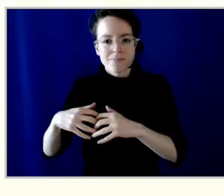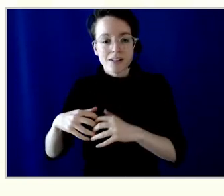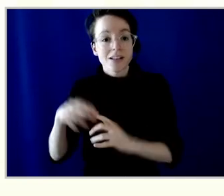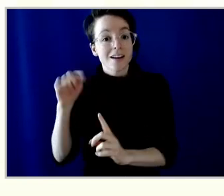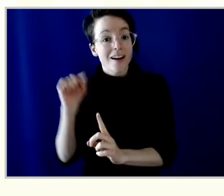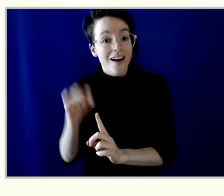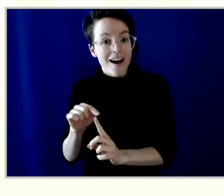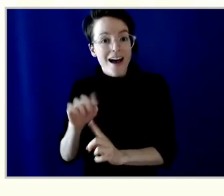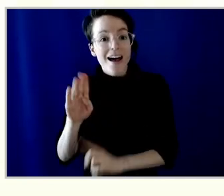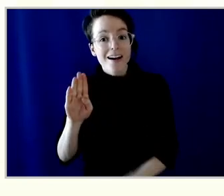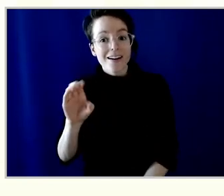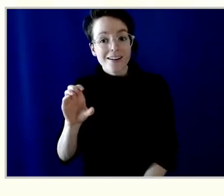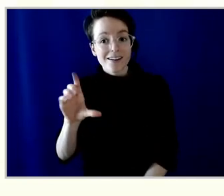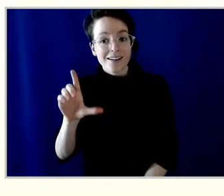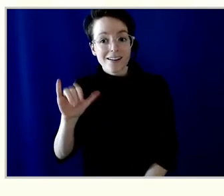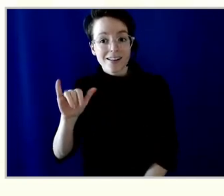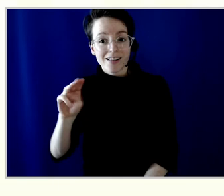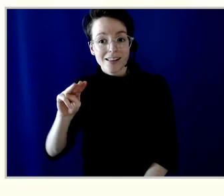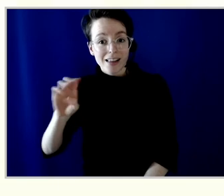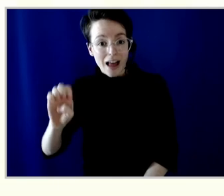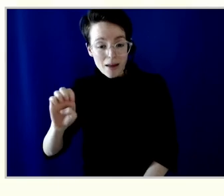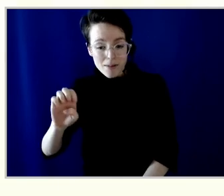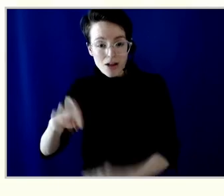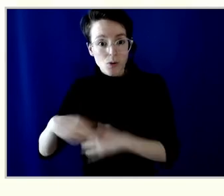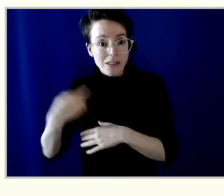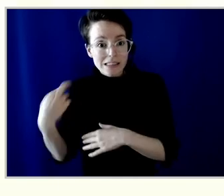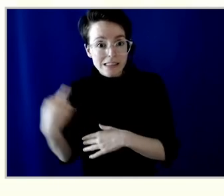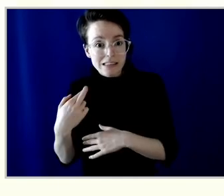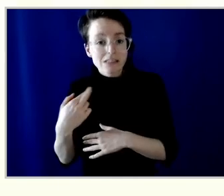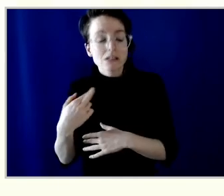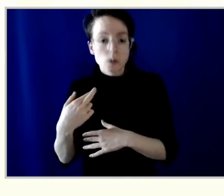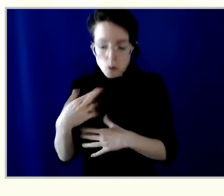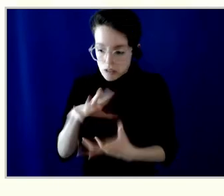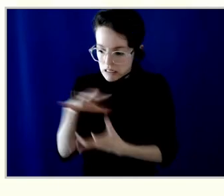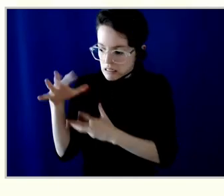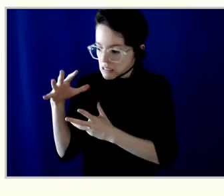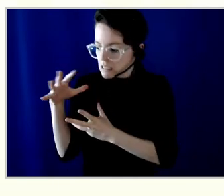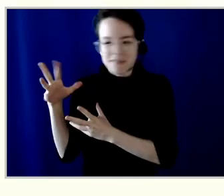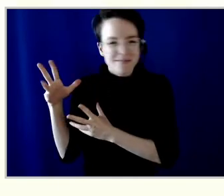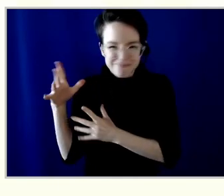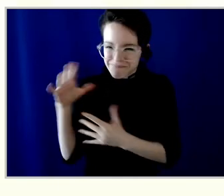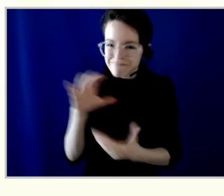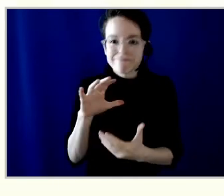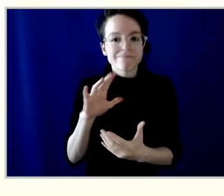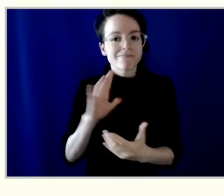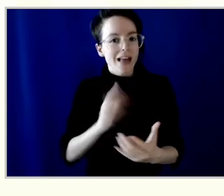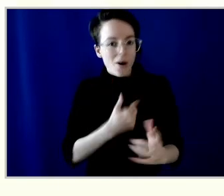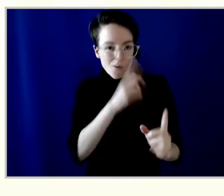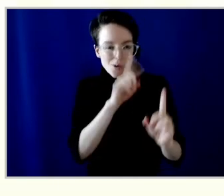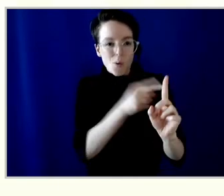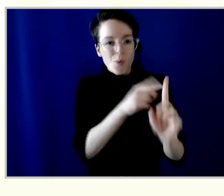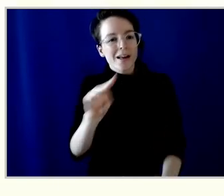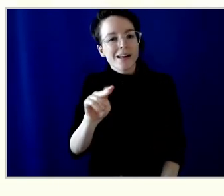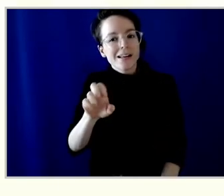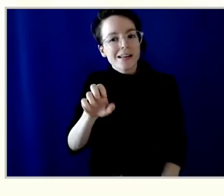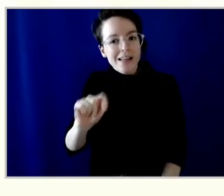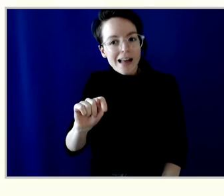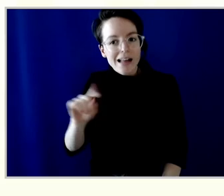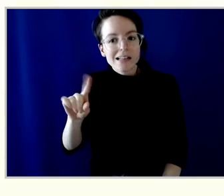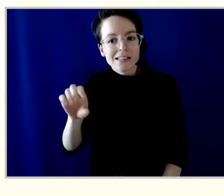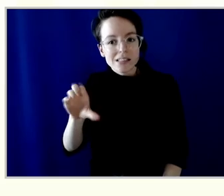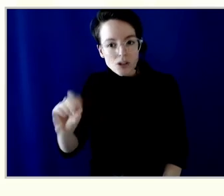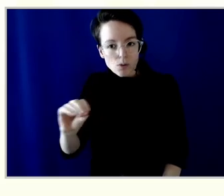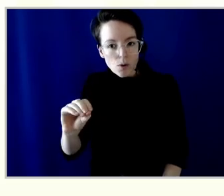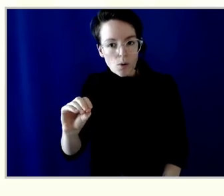goals and metrics and a net zero emission transition plan. As a cooperative, we've long known that while the climate